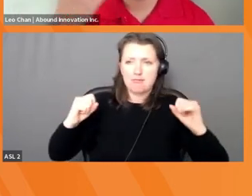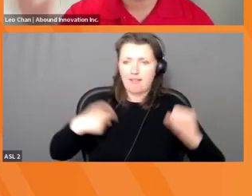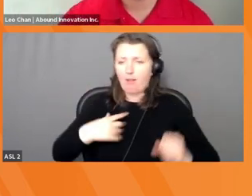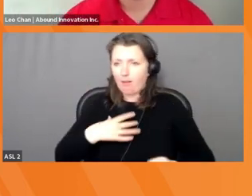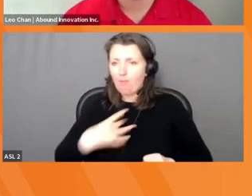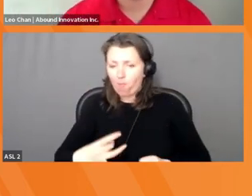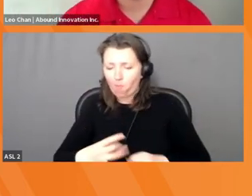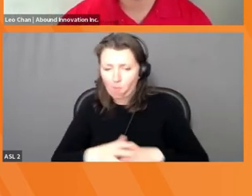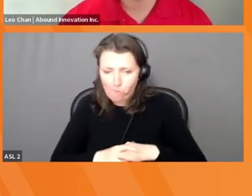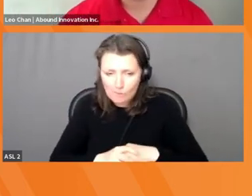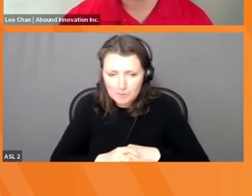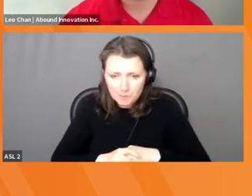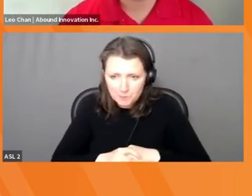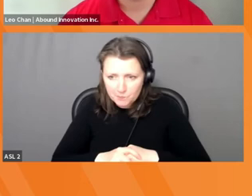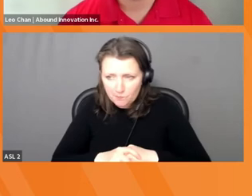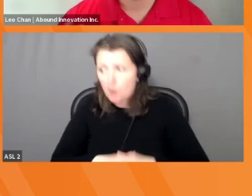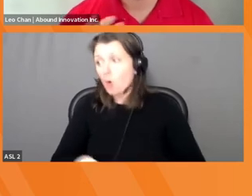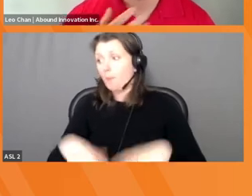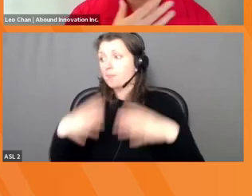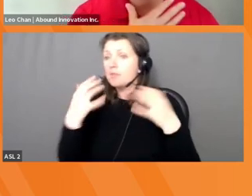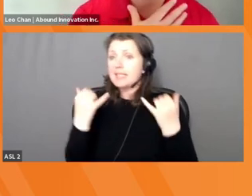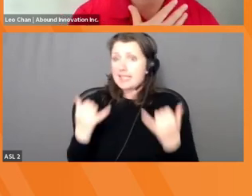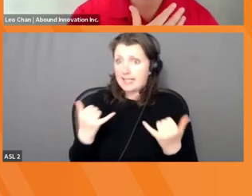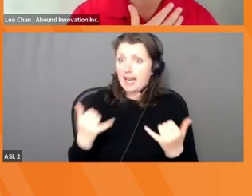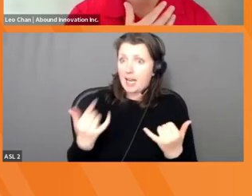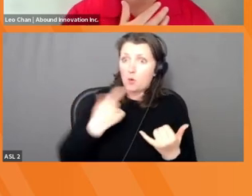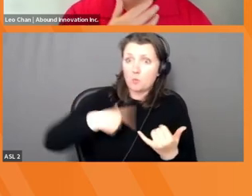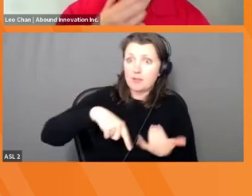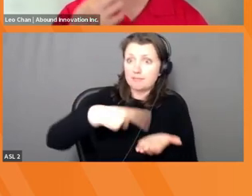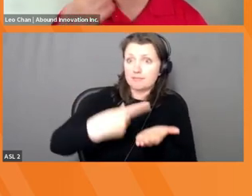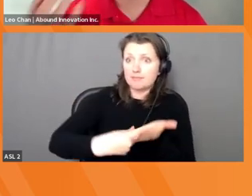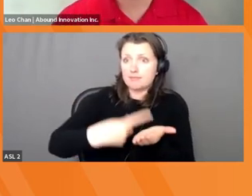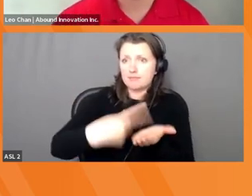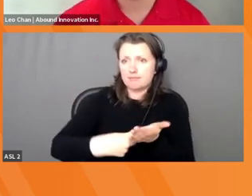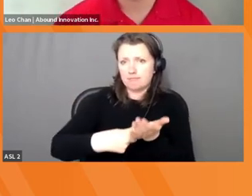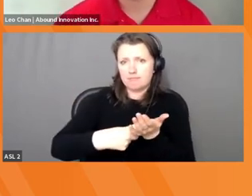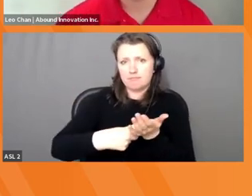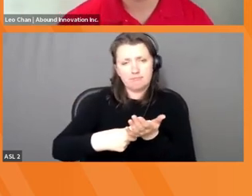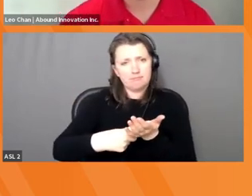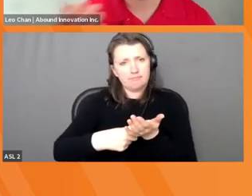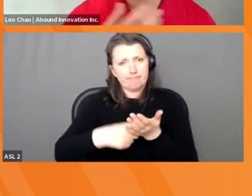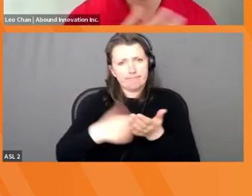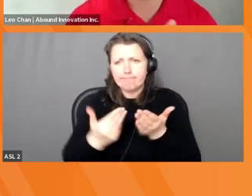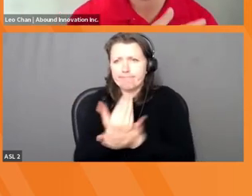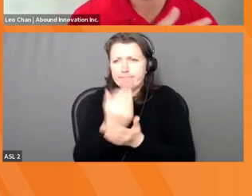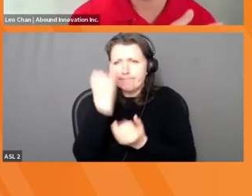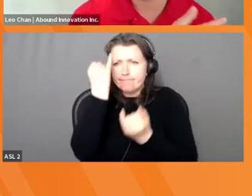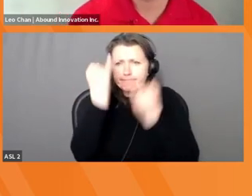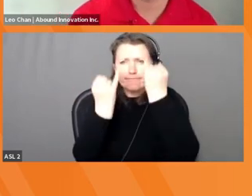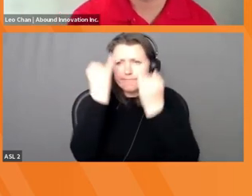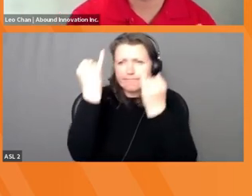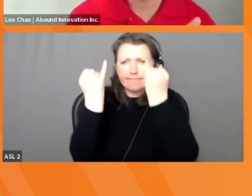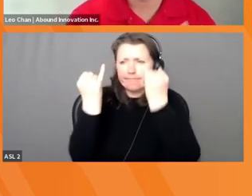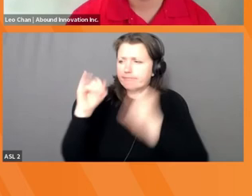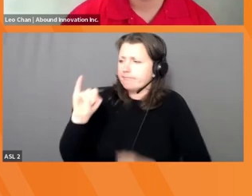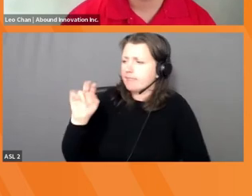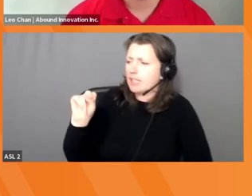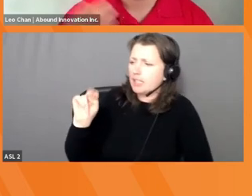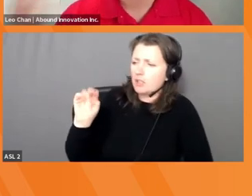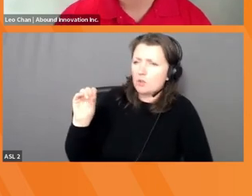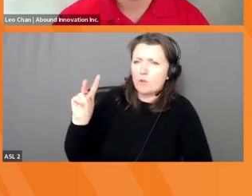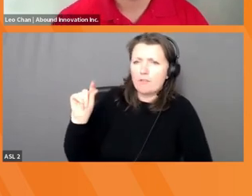we talked today, we talked about what is innovation, right? We, I said that it's, it's creating a new future by transforming ideas into value,